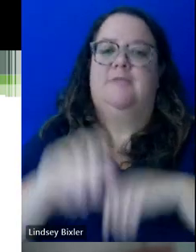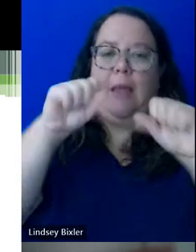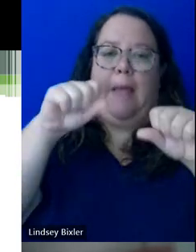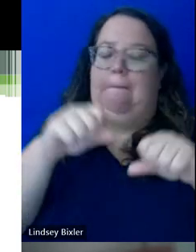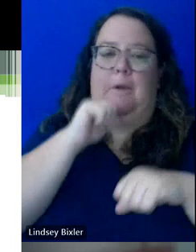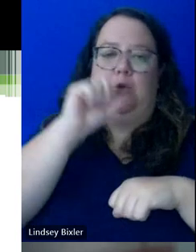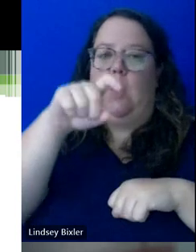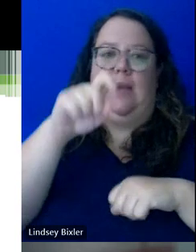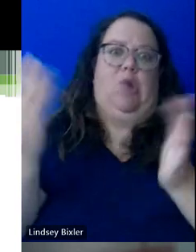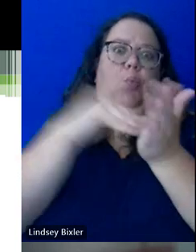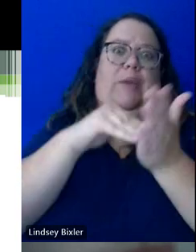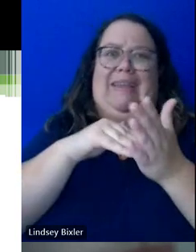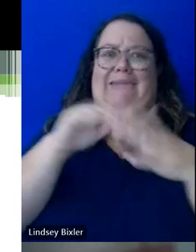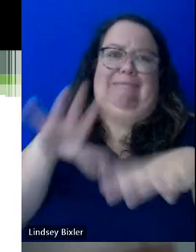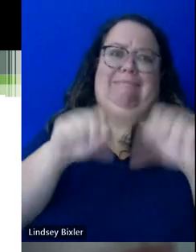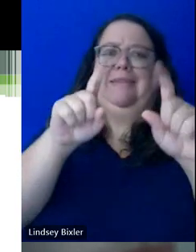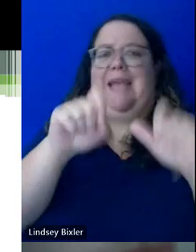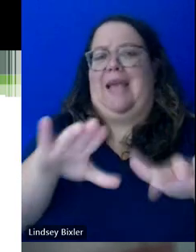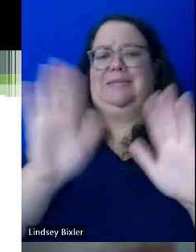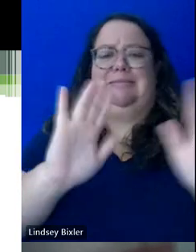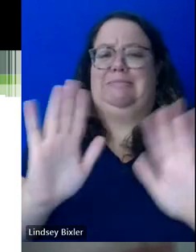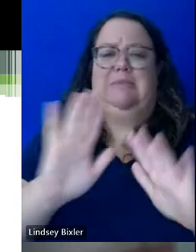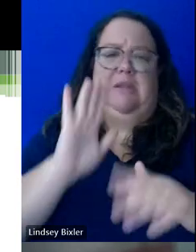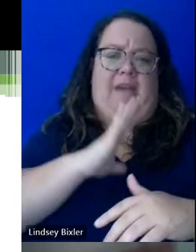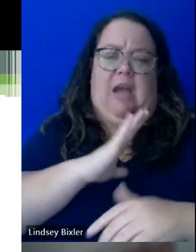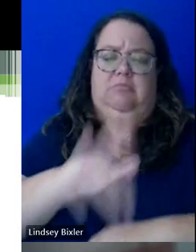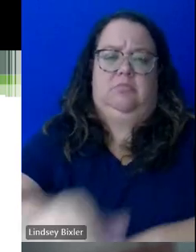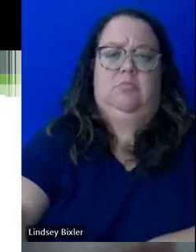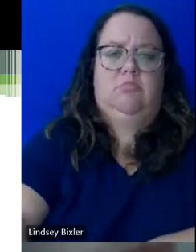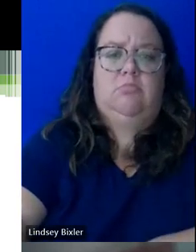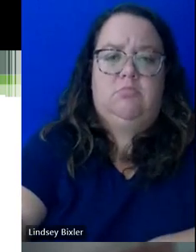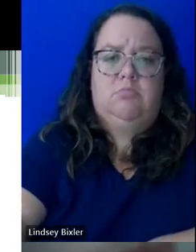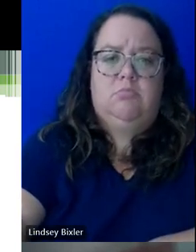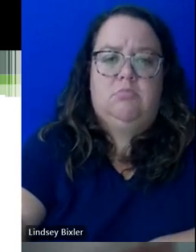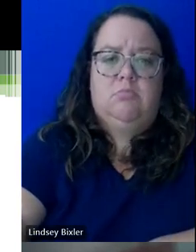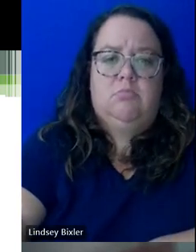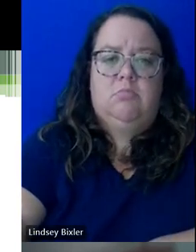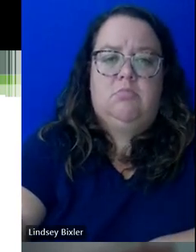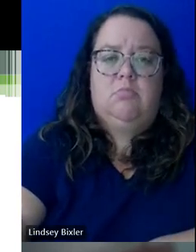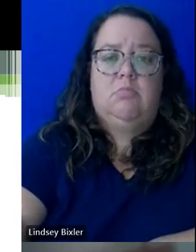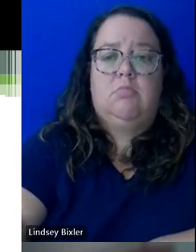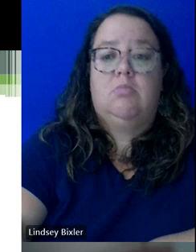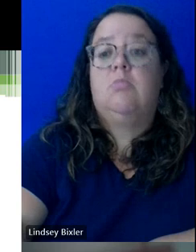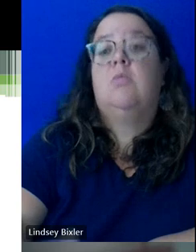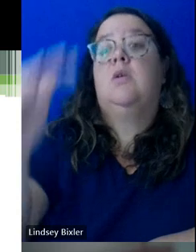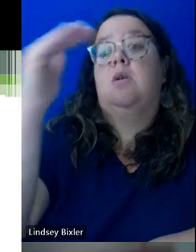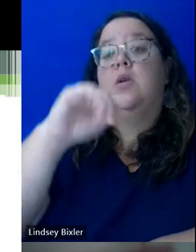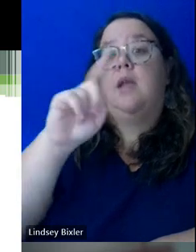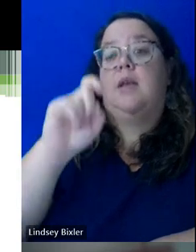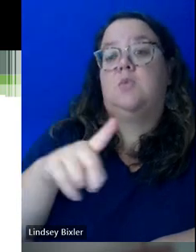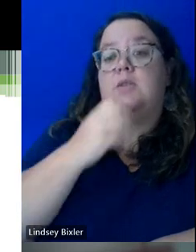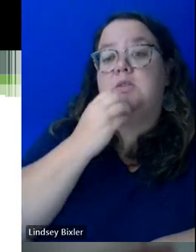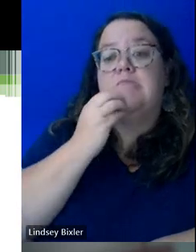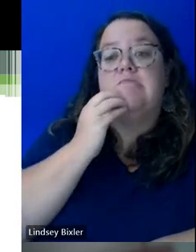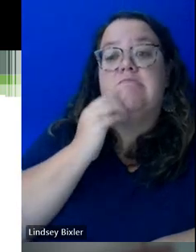you don't need to get it redone again. That would work fine. The next question that's over in the meeting chat is, will the